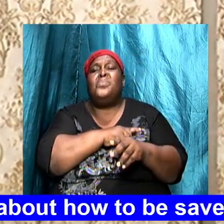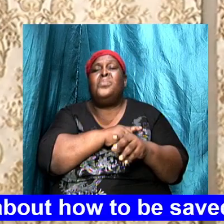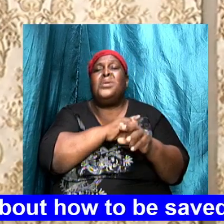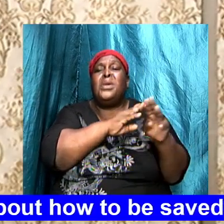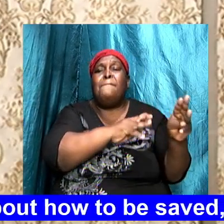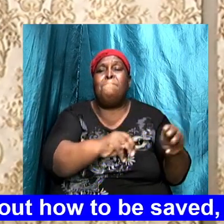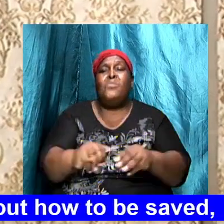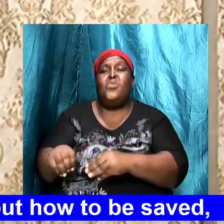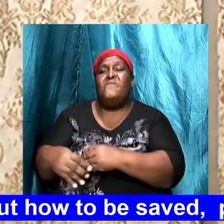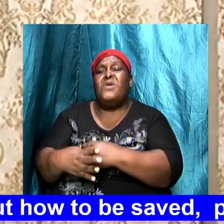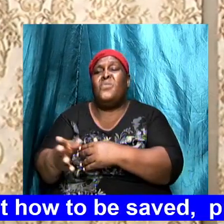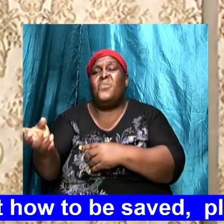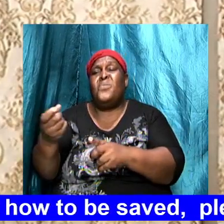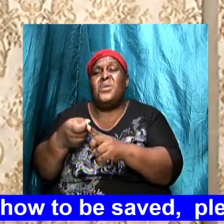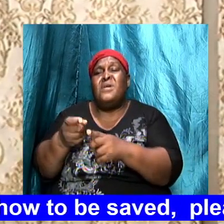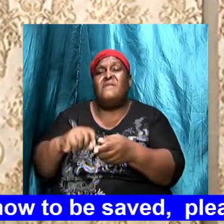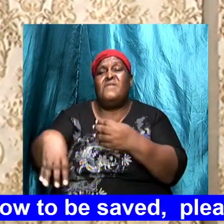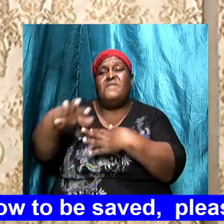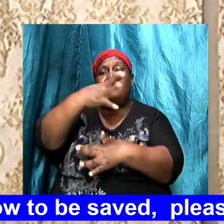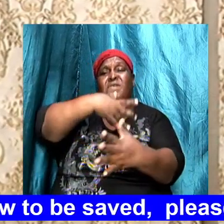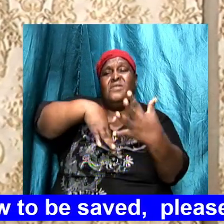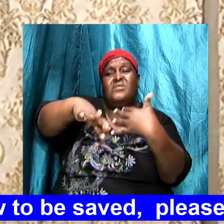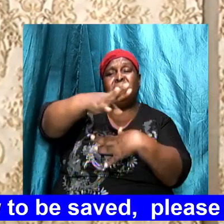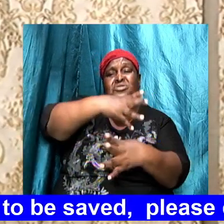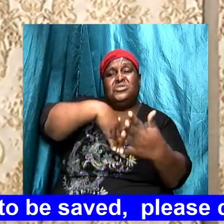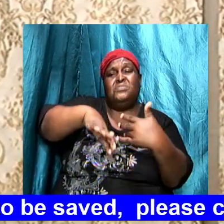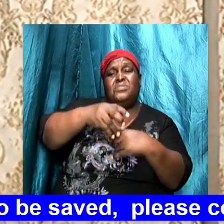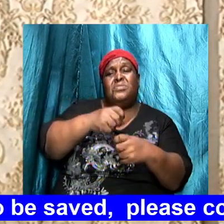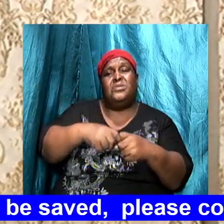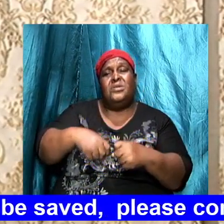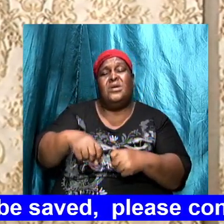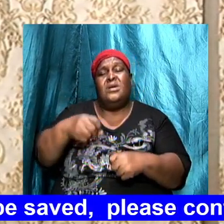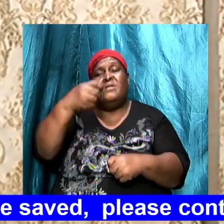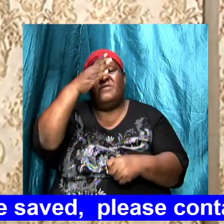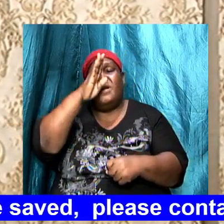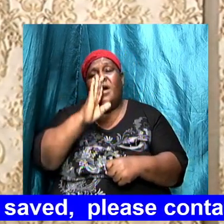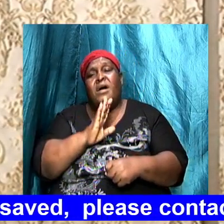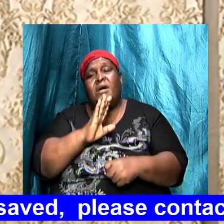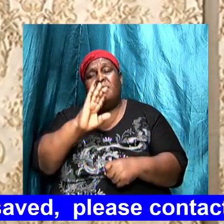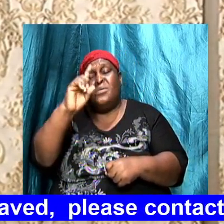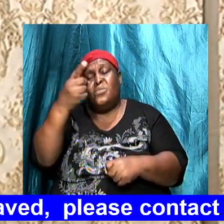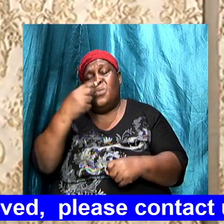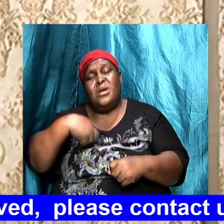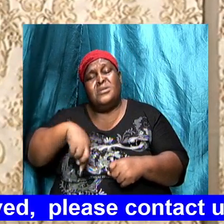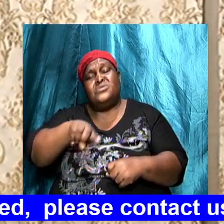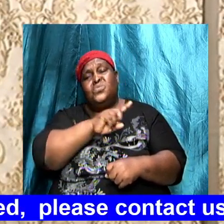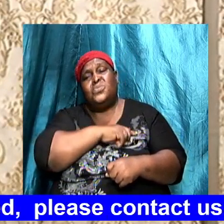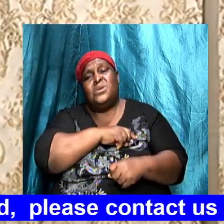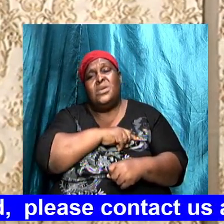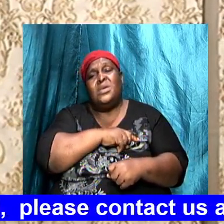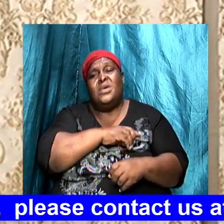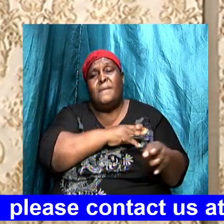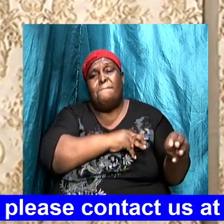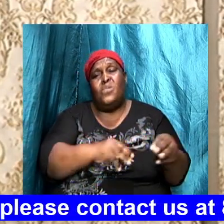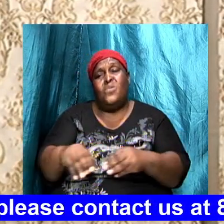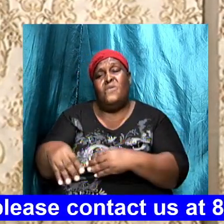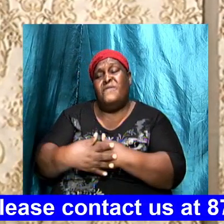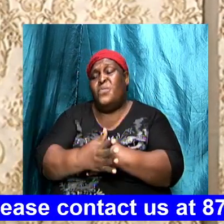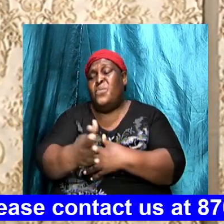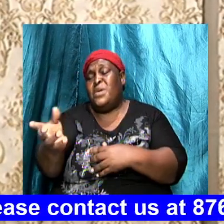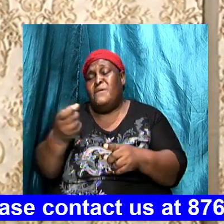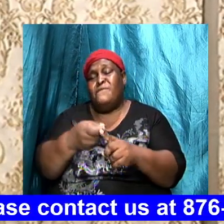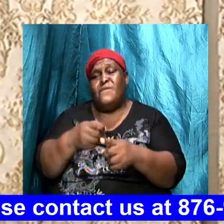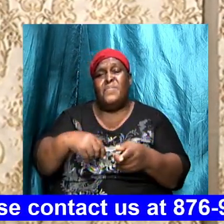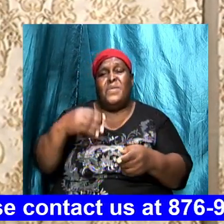communion that was there we walk away from that and once we walk away from the presence of God once we